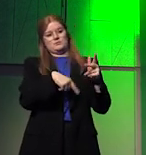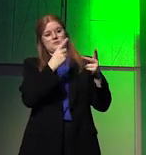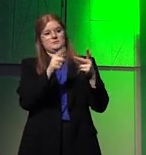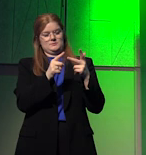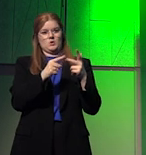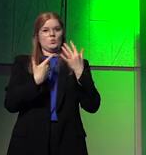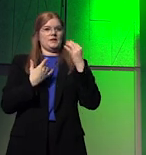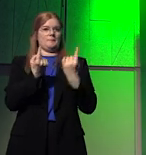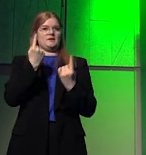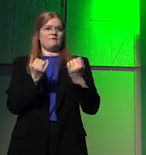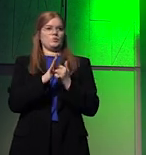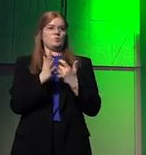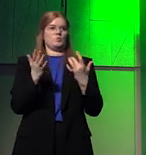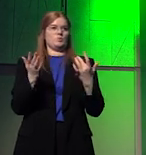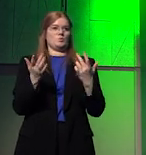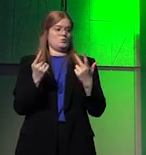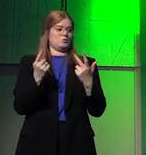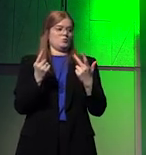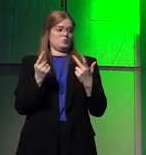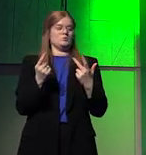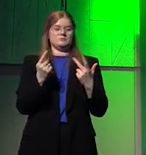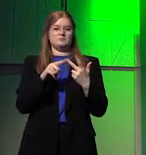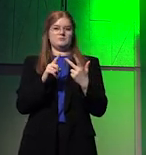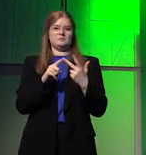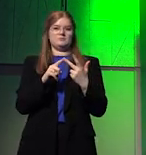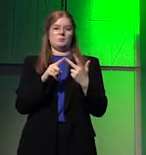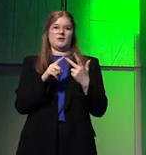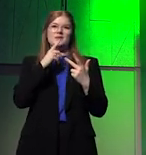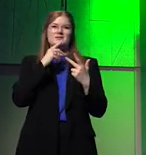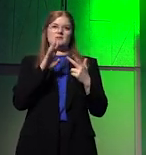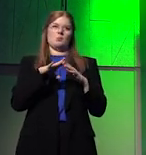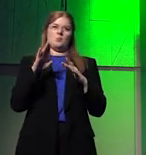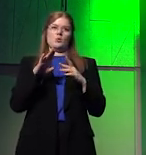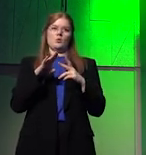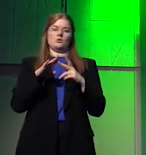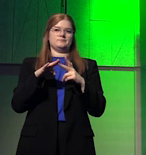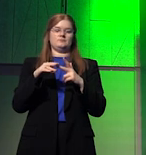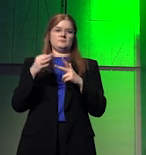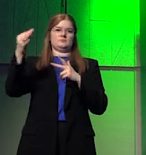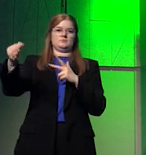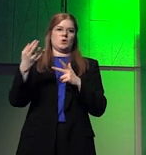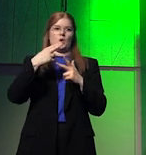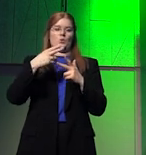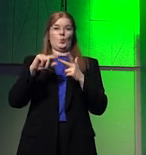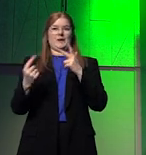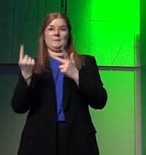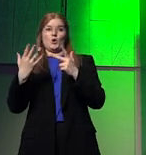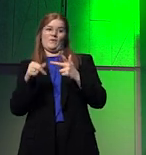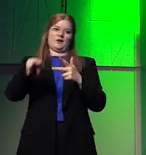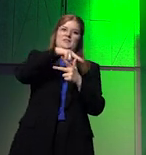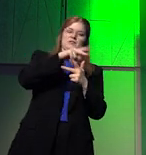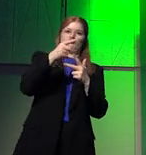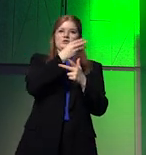compete, but that is, you know, much more under the radar over the resources that I talked about before, the